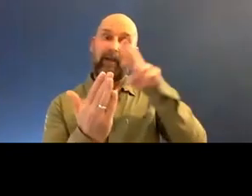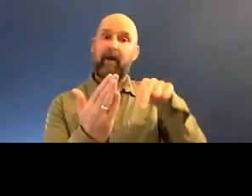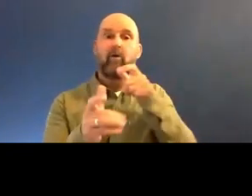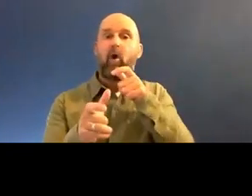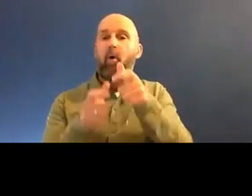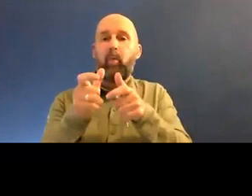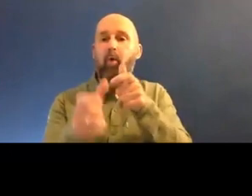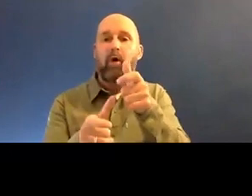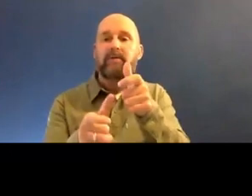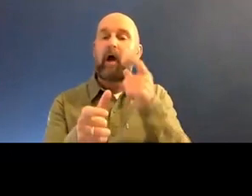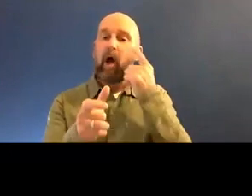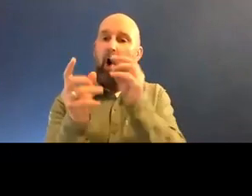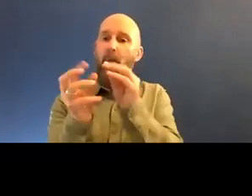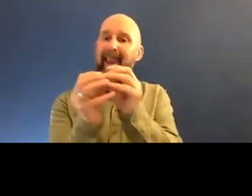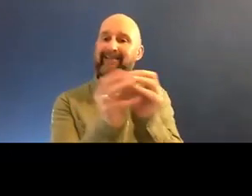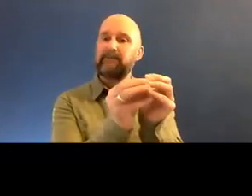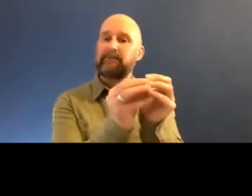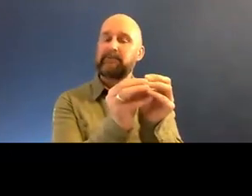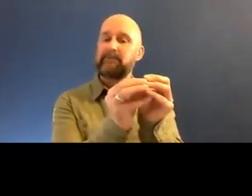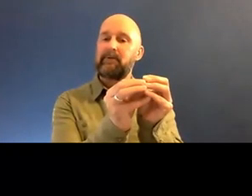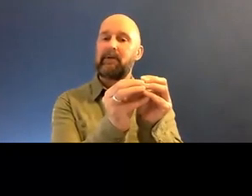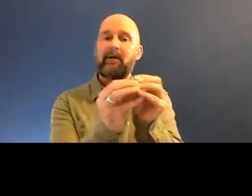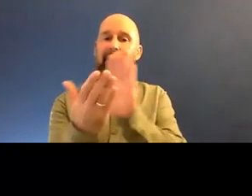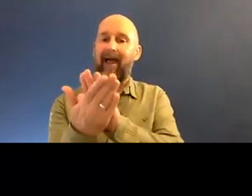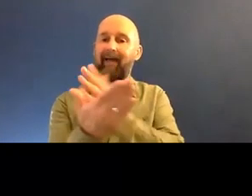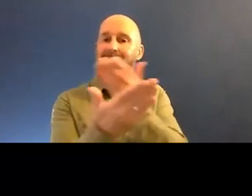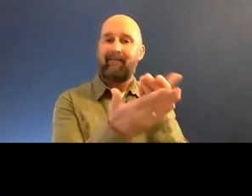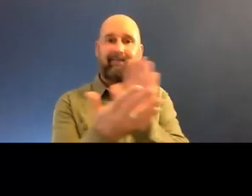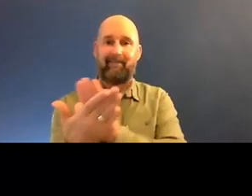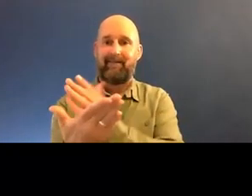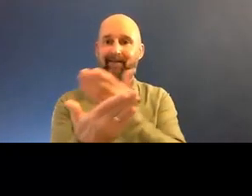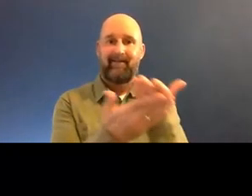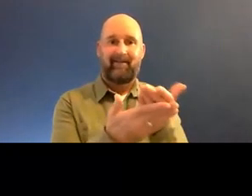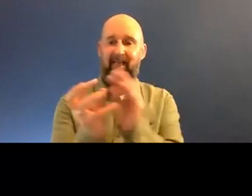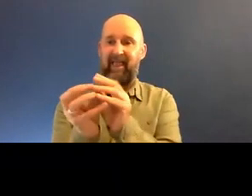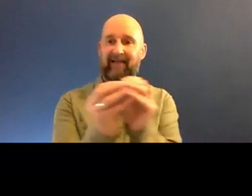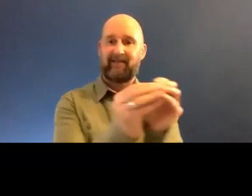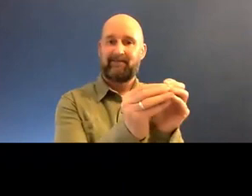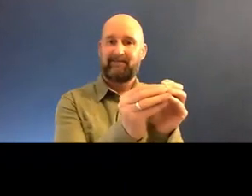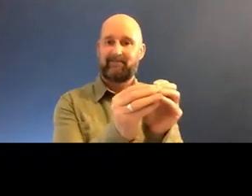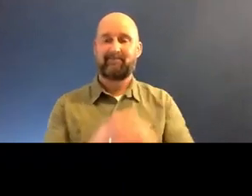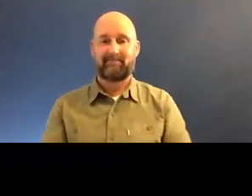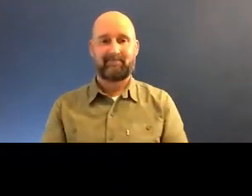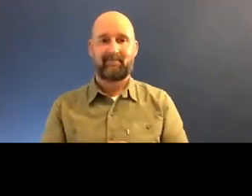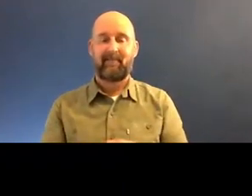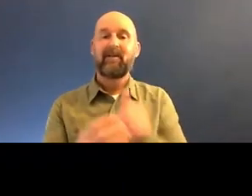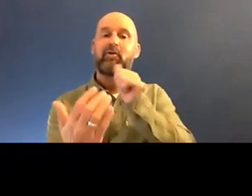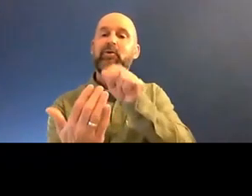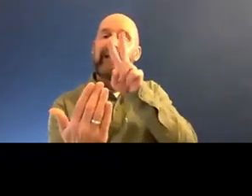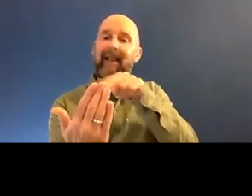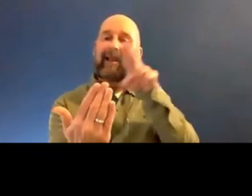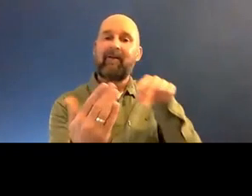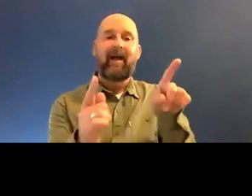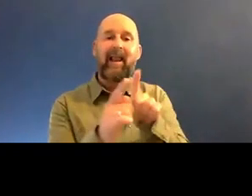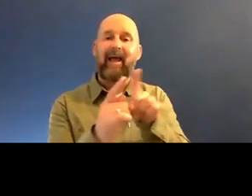but more focused on the letters and kind of like reinterpreting it, what, you know, using calligraphy as more as the